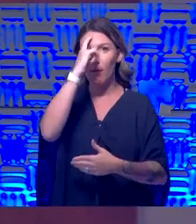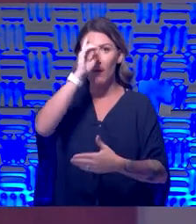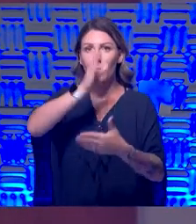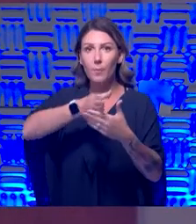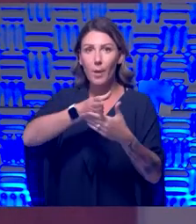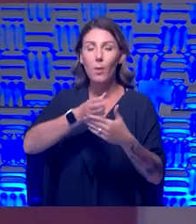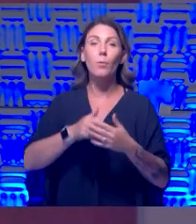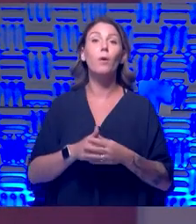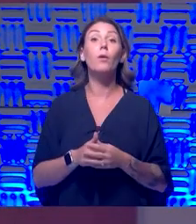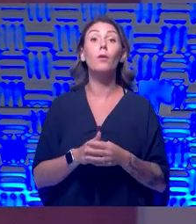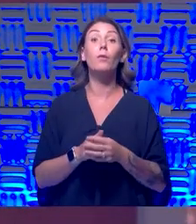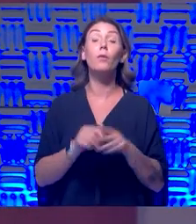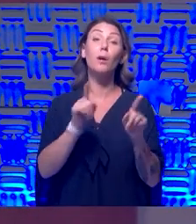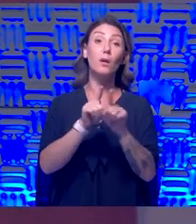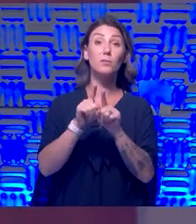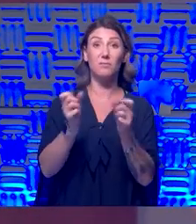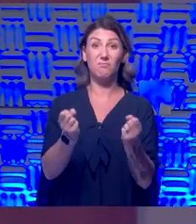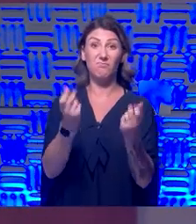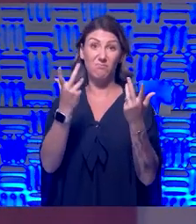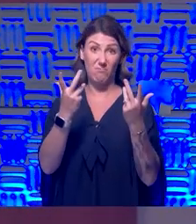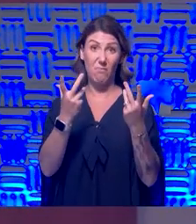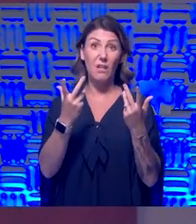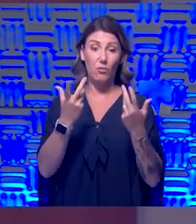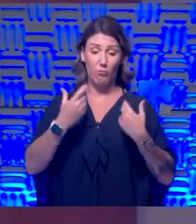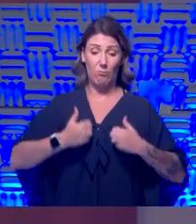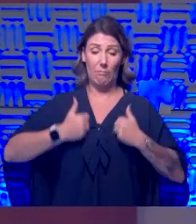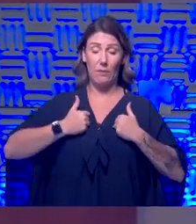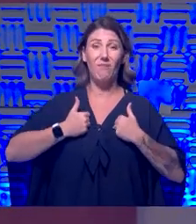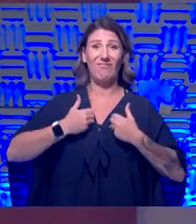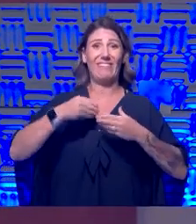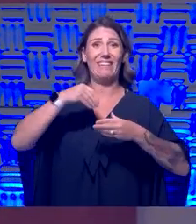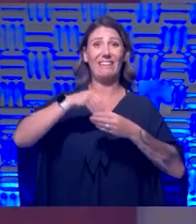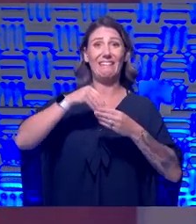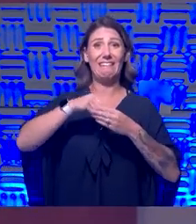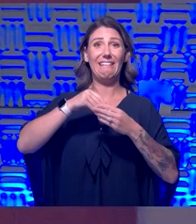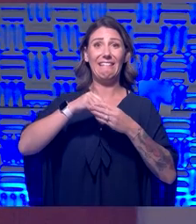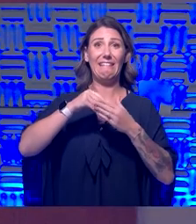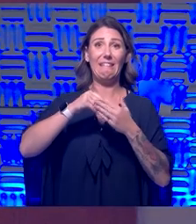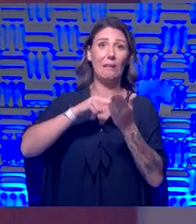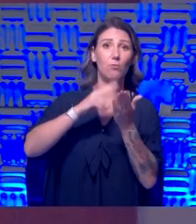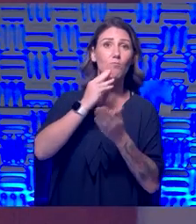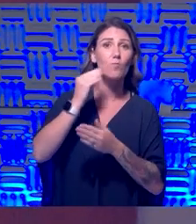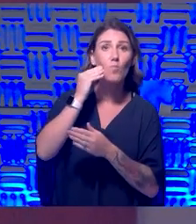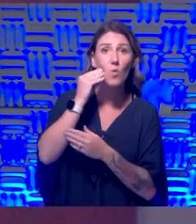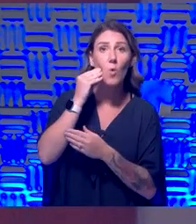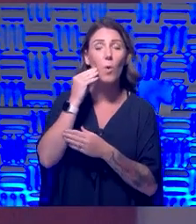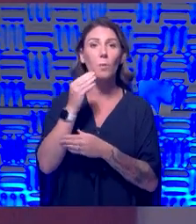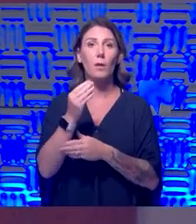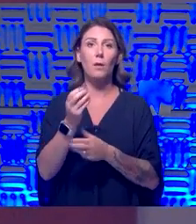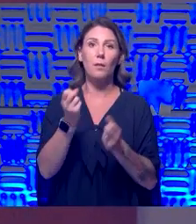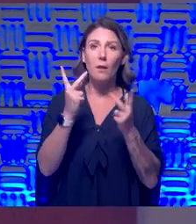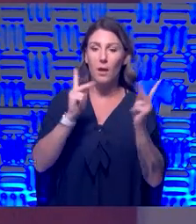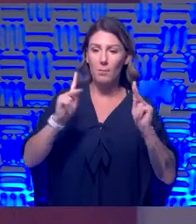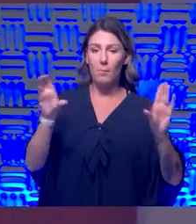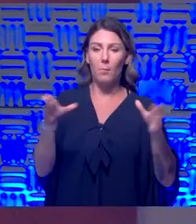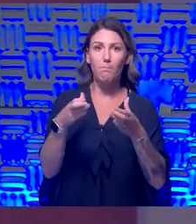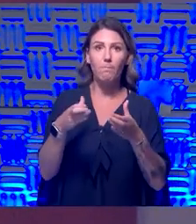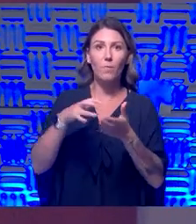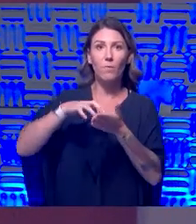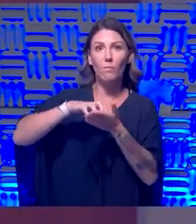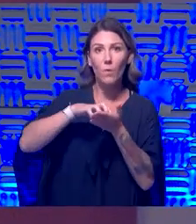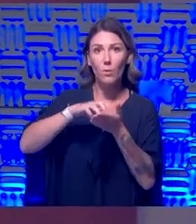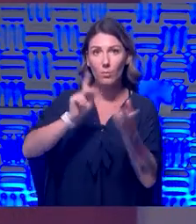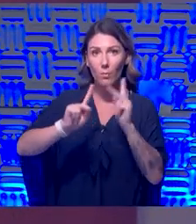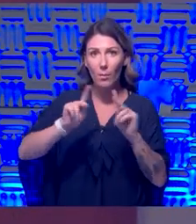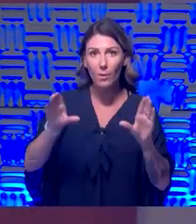and many of them are in long-term care facilities. So we're, you know, a lot of people, vulnerable population together. And we